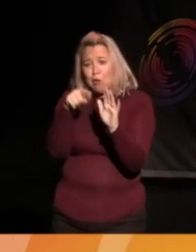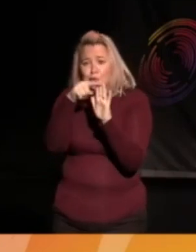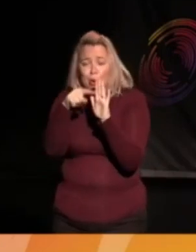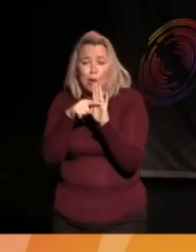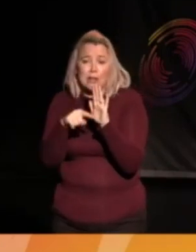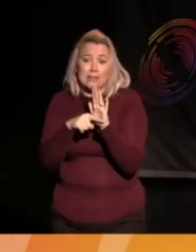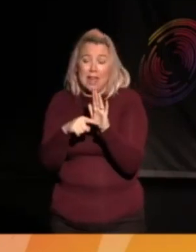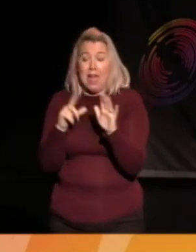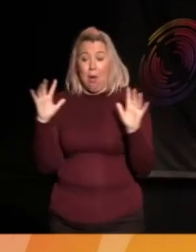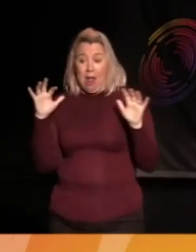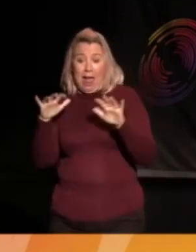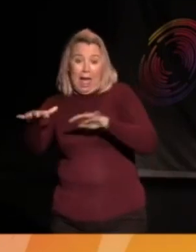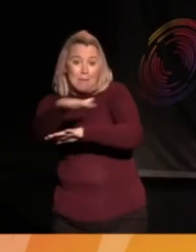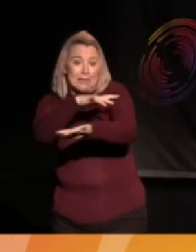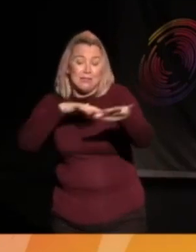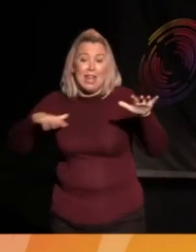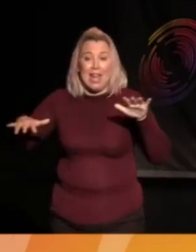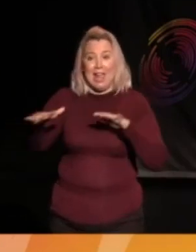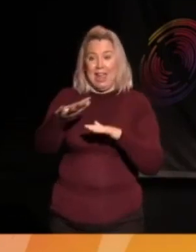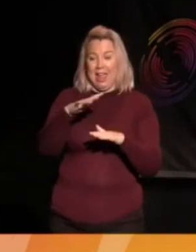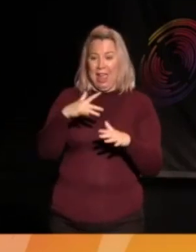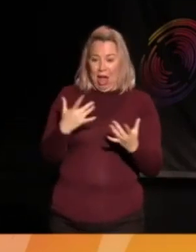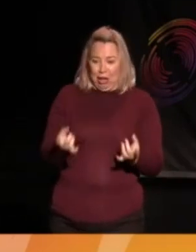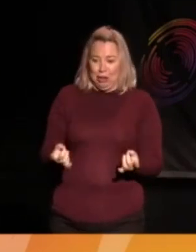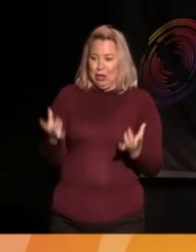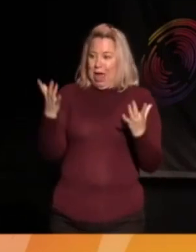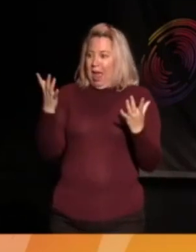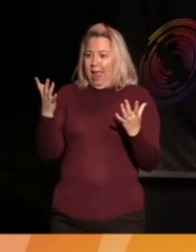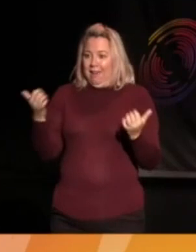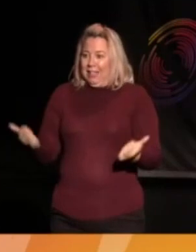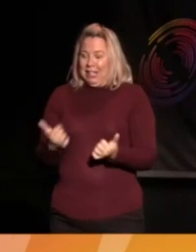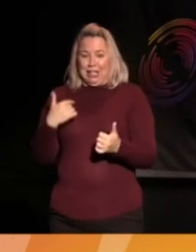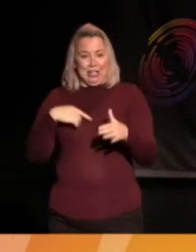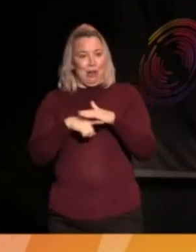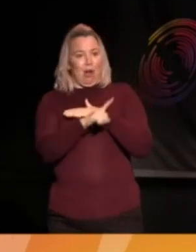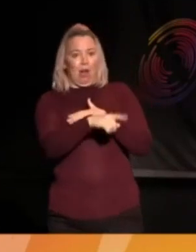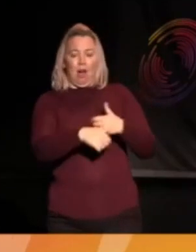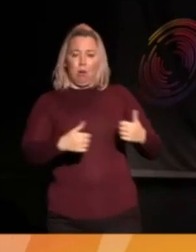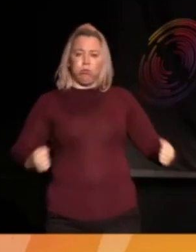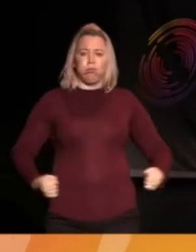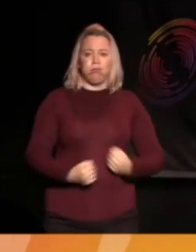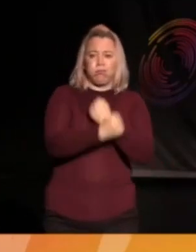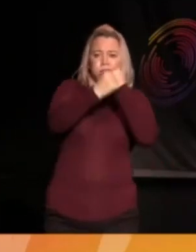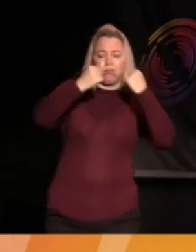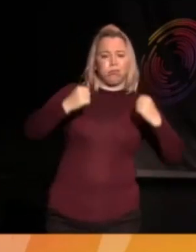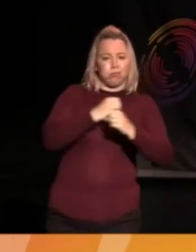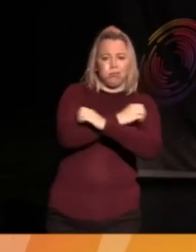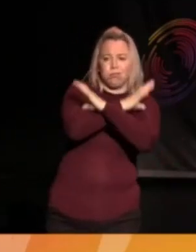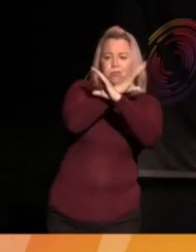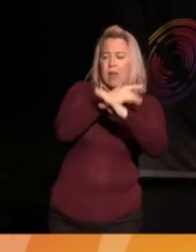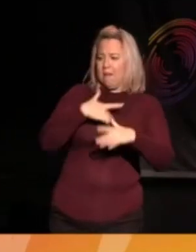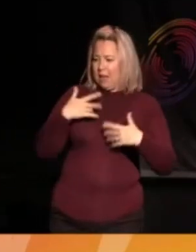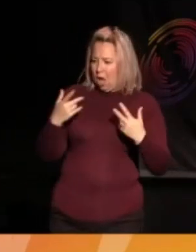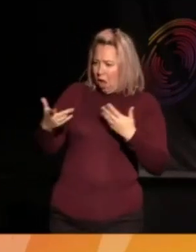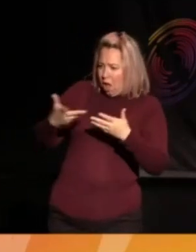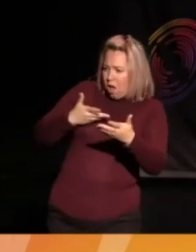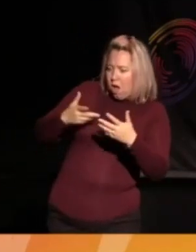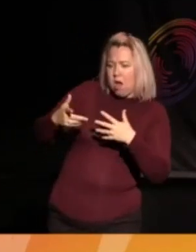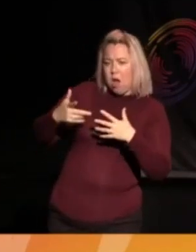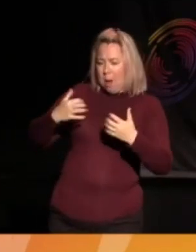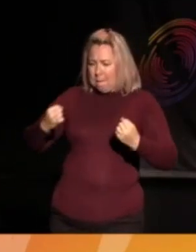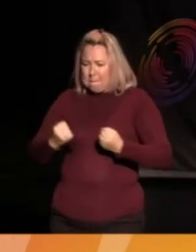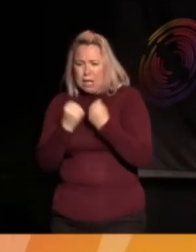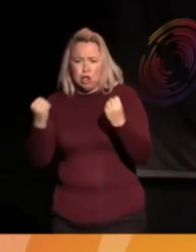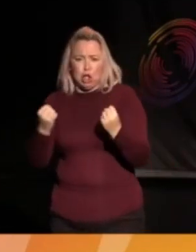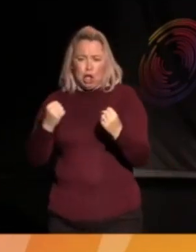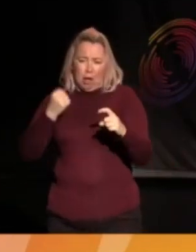get that atmosphere going again, you do just come out of a strike feeling so empowered. And you do feel so hopeful because there is just so many people so passionate about what we're